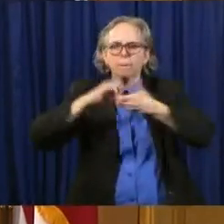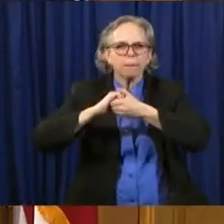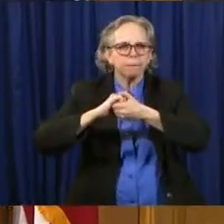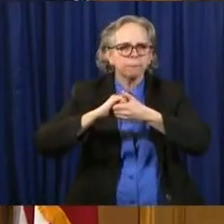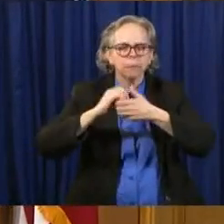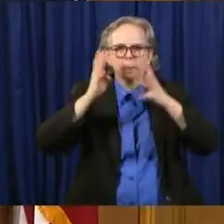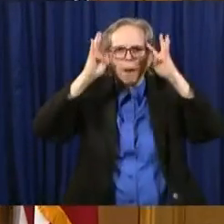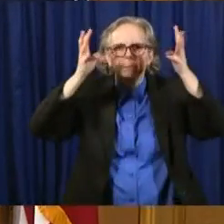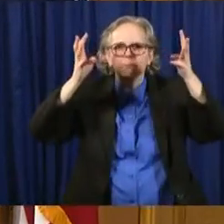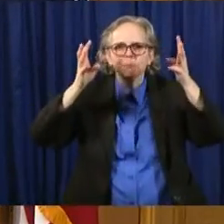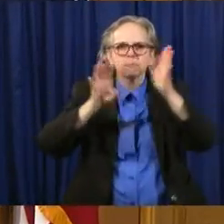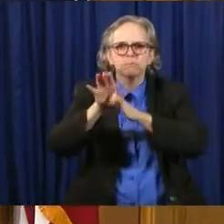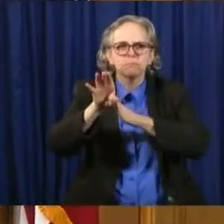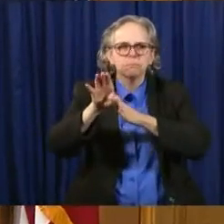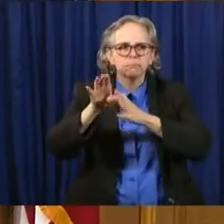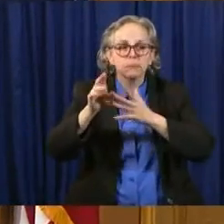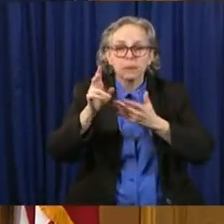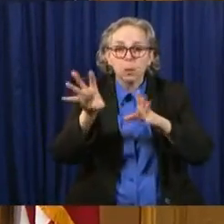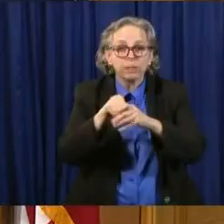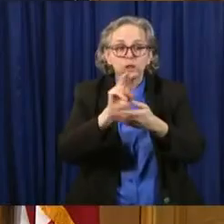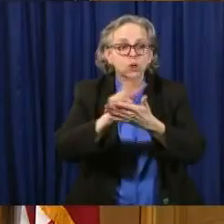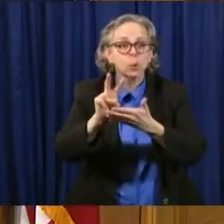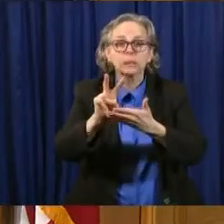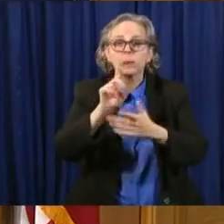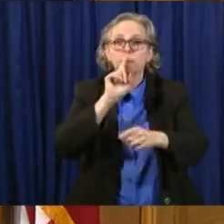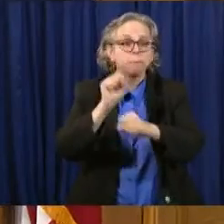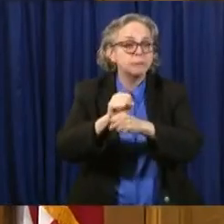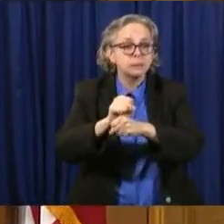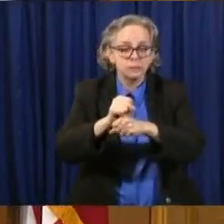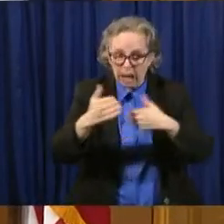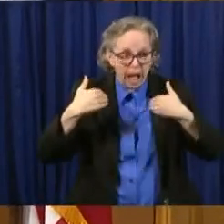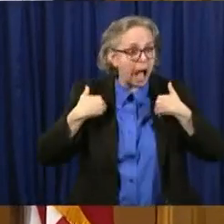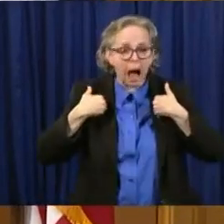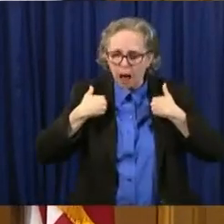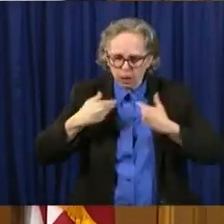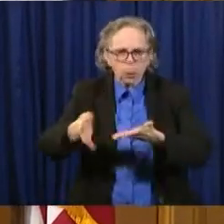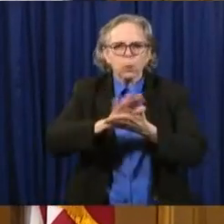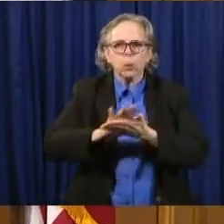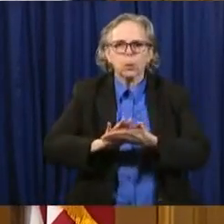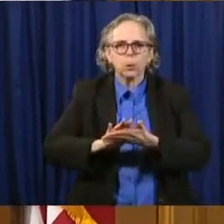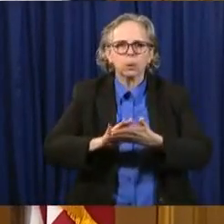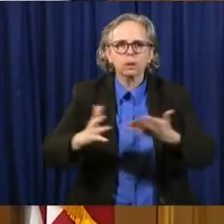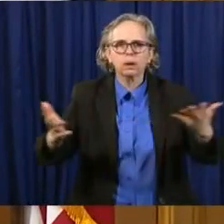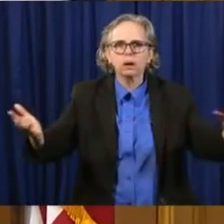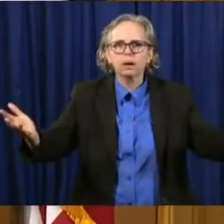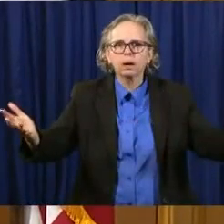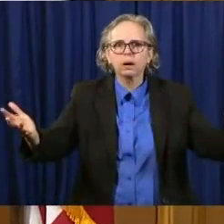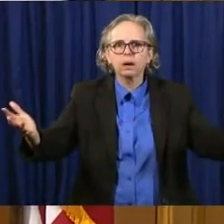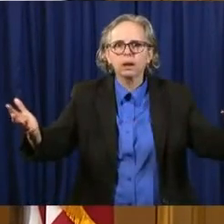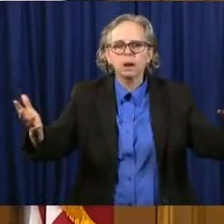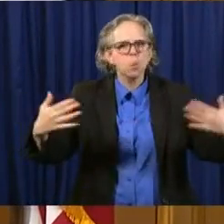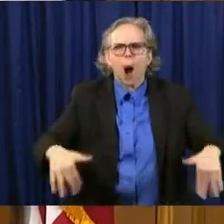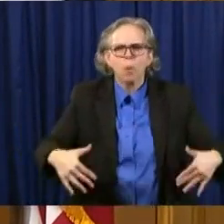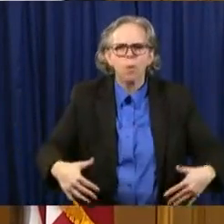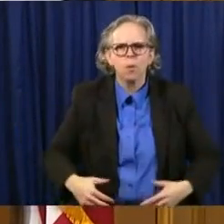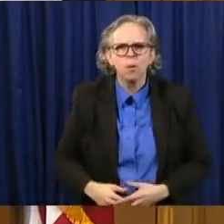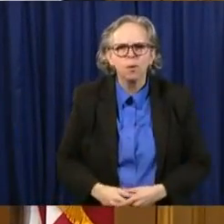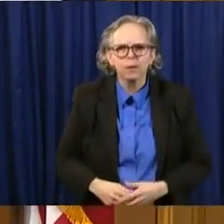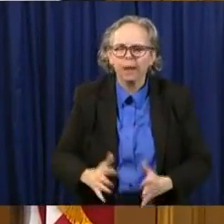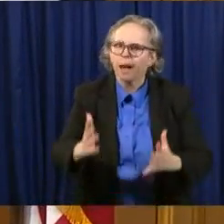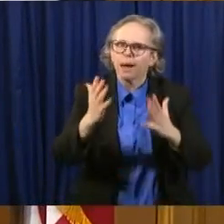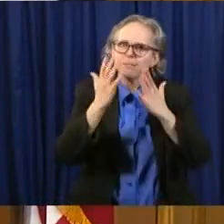they had that solution. Absolutely amazing. So we thank all of them for getting this done.